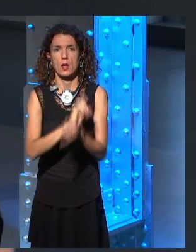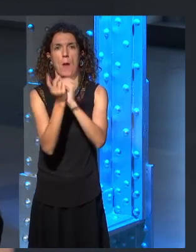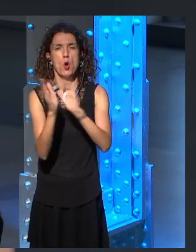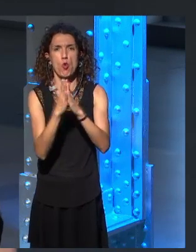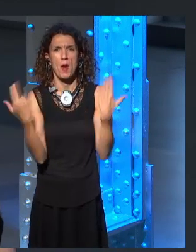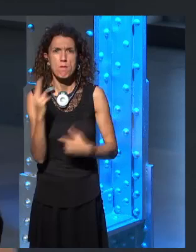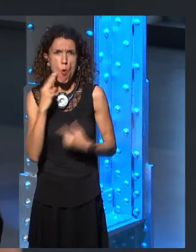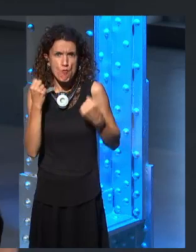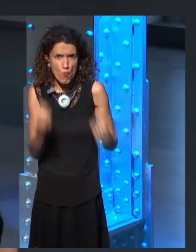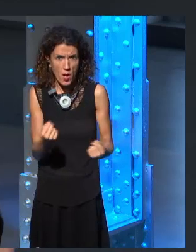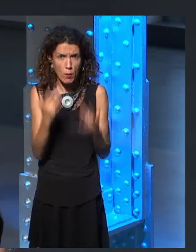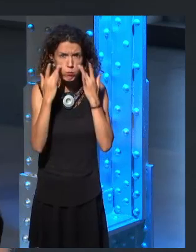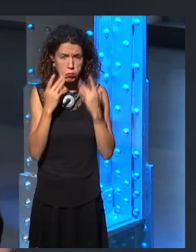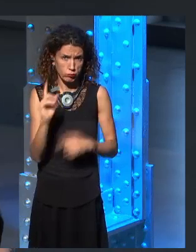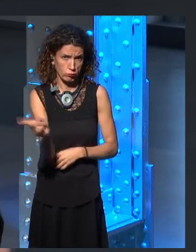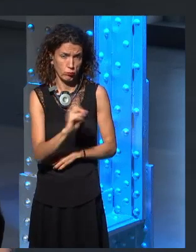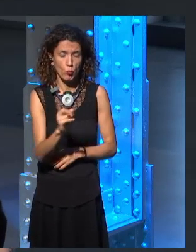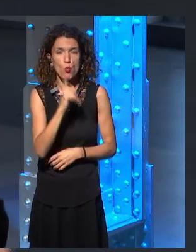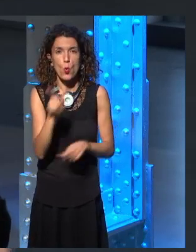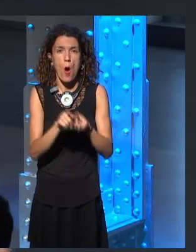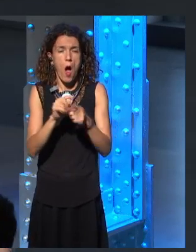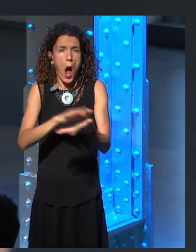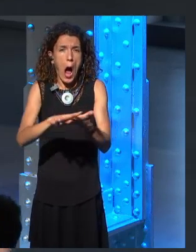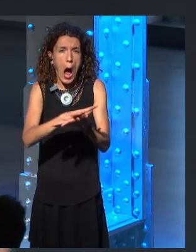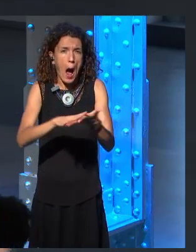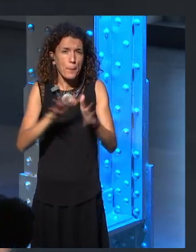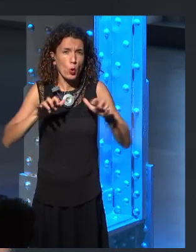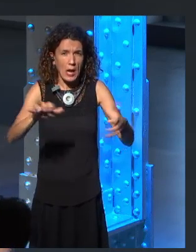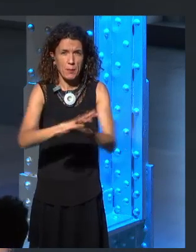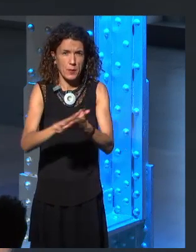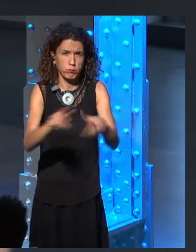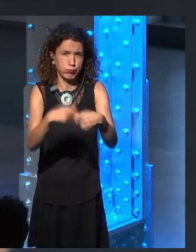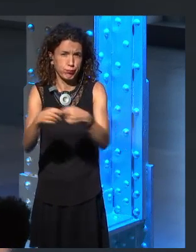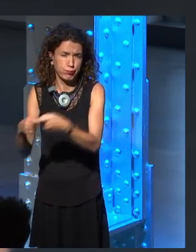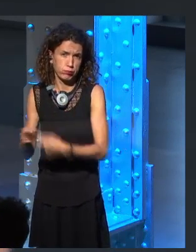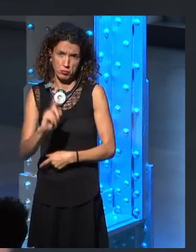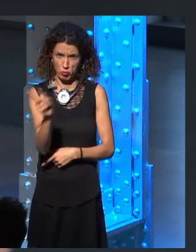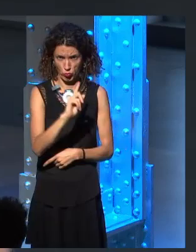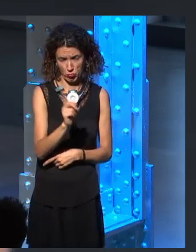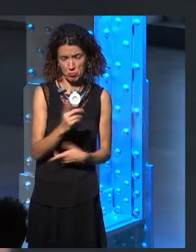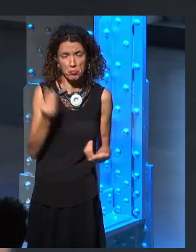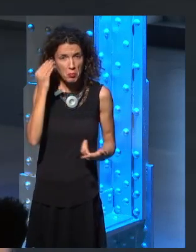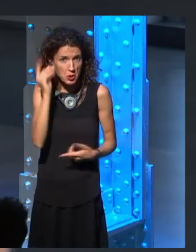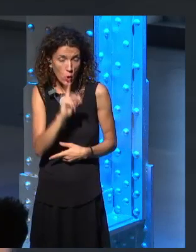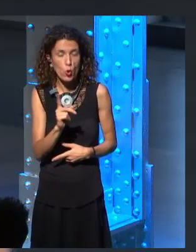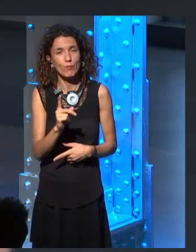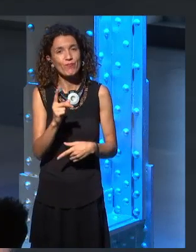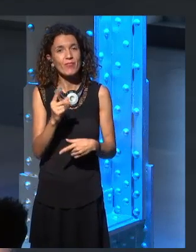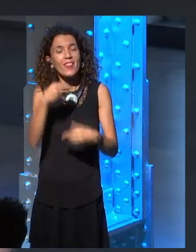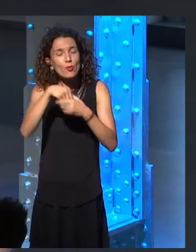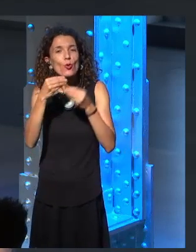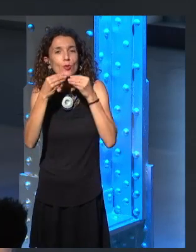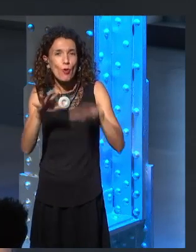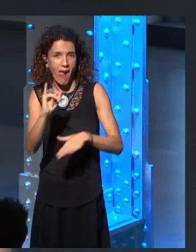uh, you know, zombie apocalypse, but, uh, uh, it's an aspect of the story. Um, you know, it's,